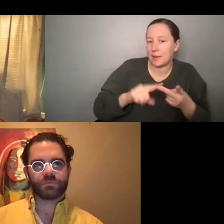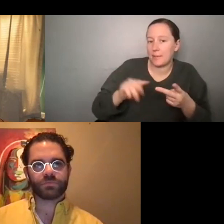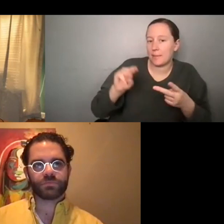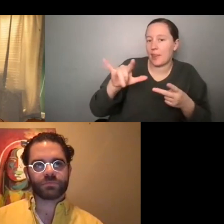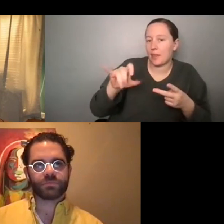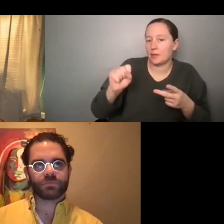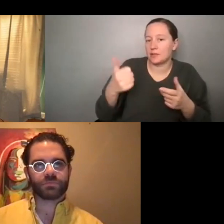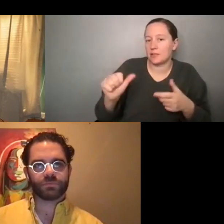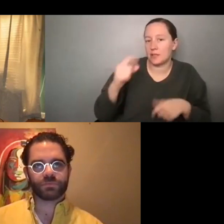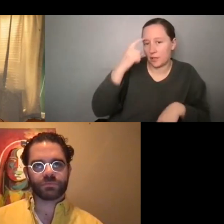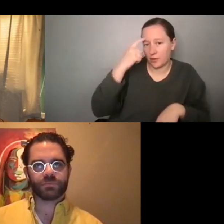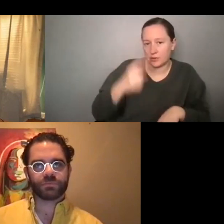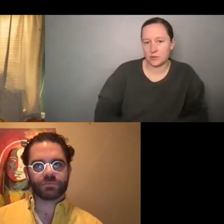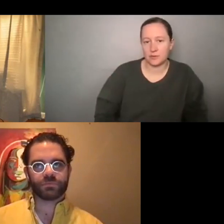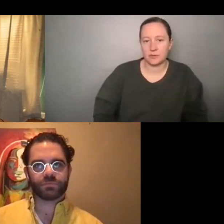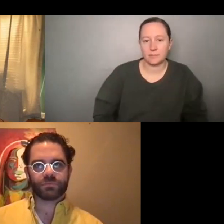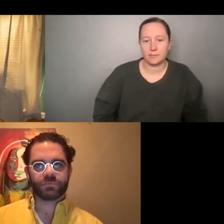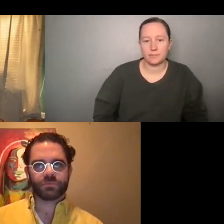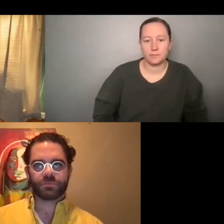thoughts?